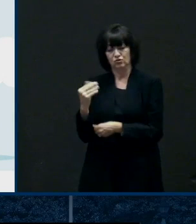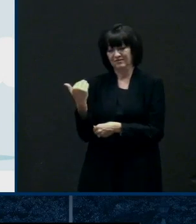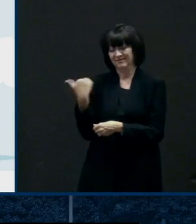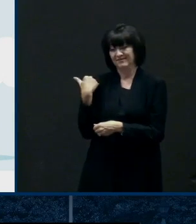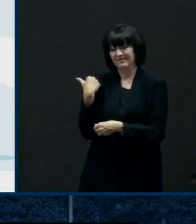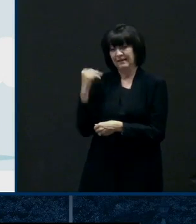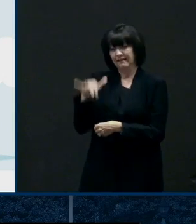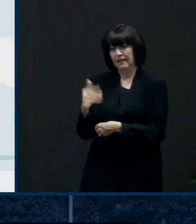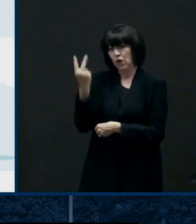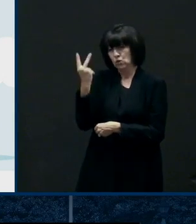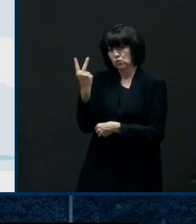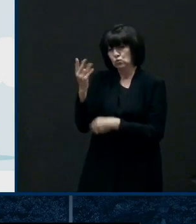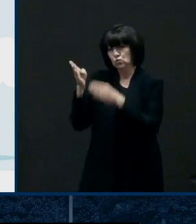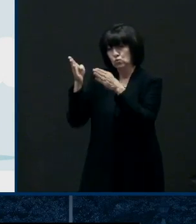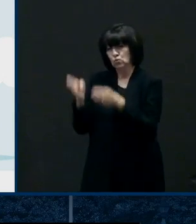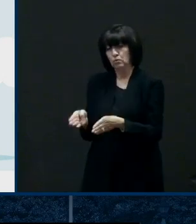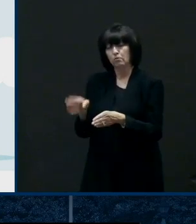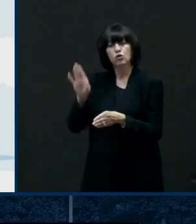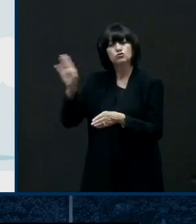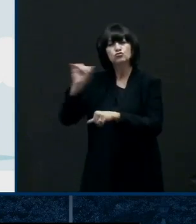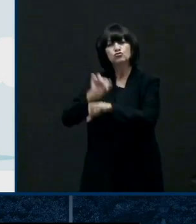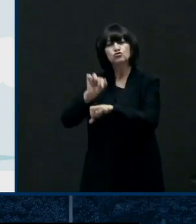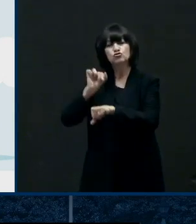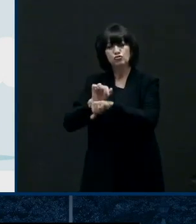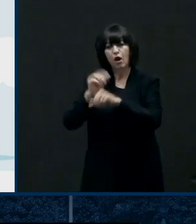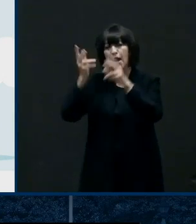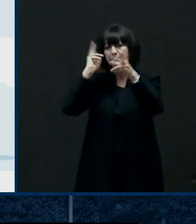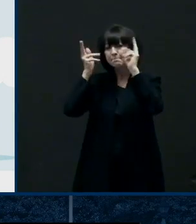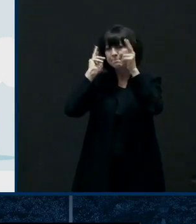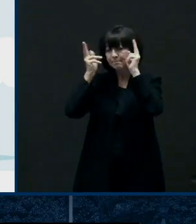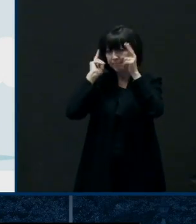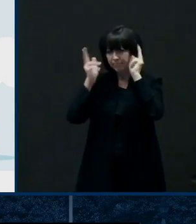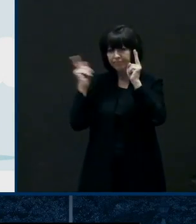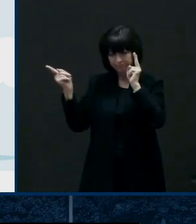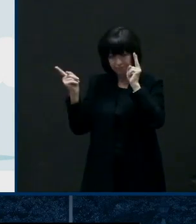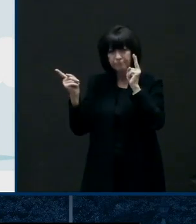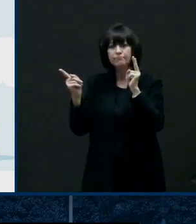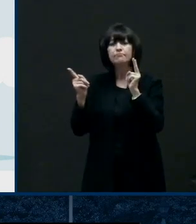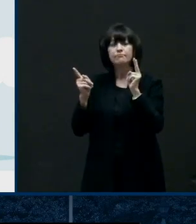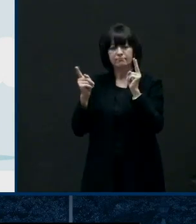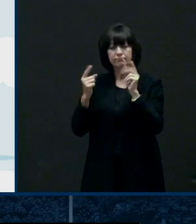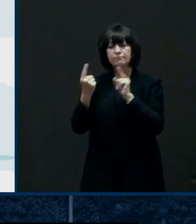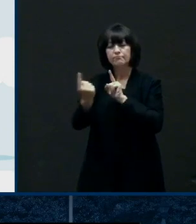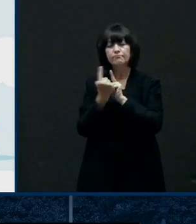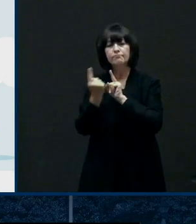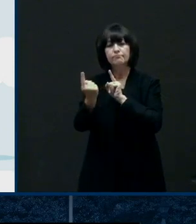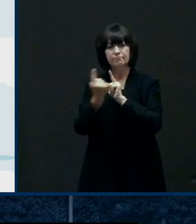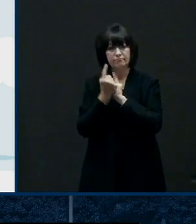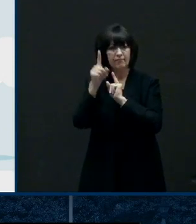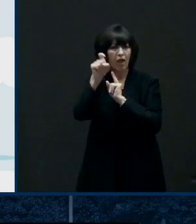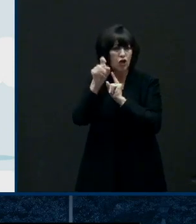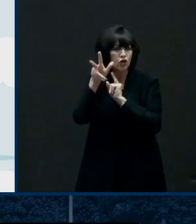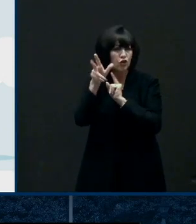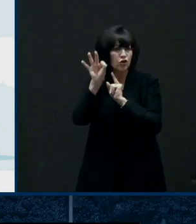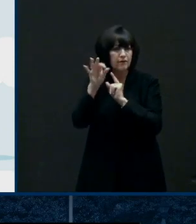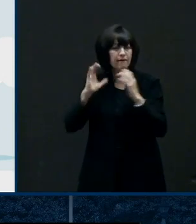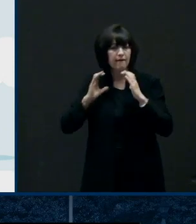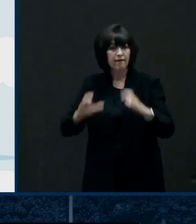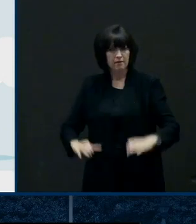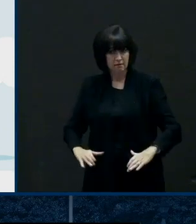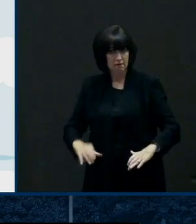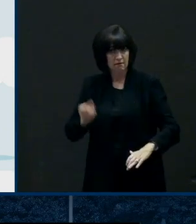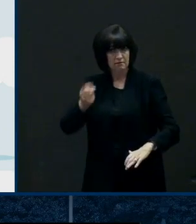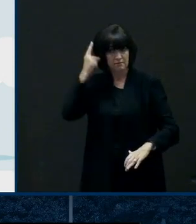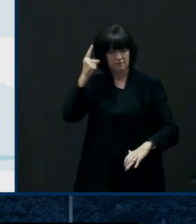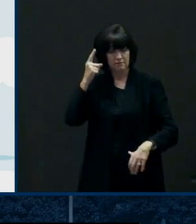clients very close contact between hairdressers and clients for prolonged periods of time and because everyone was